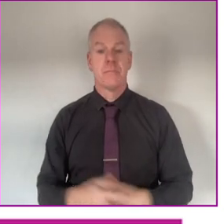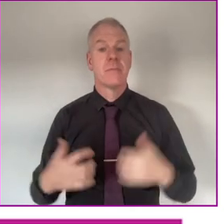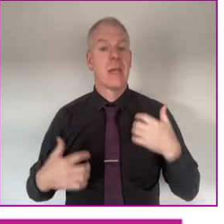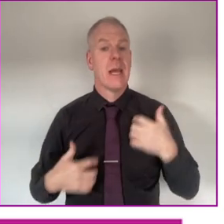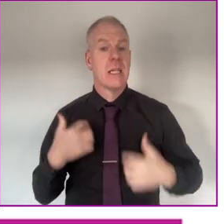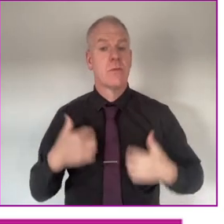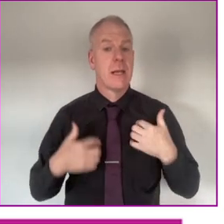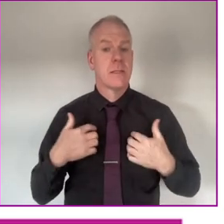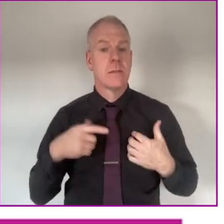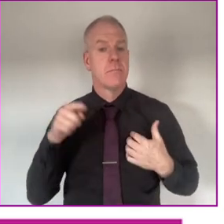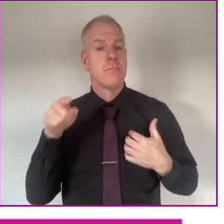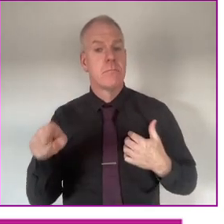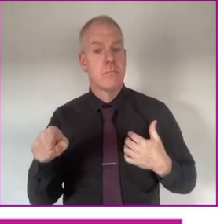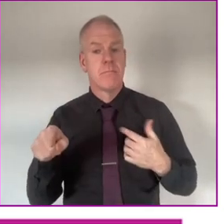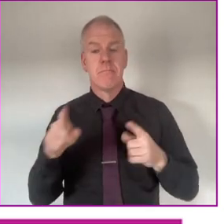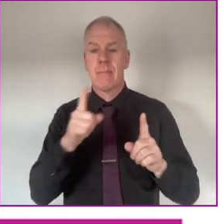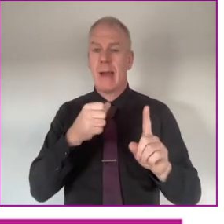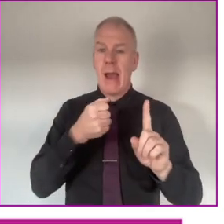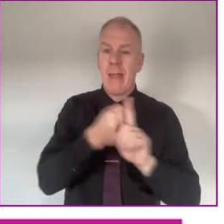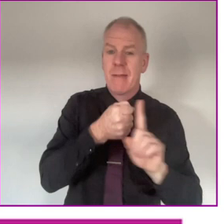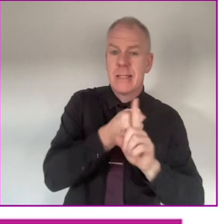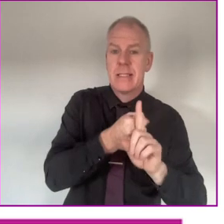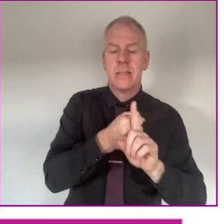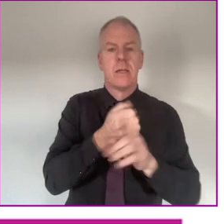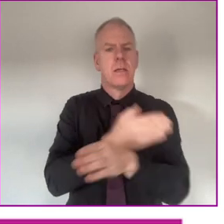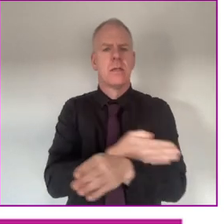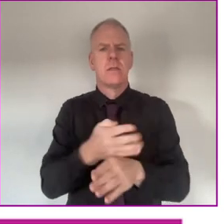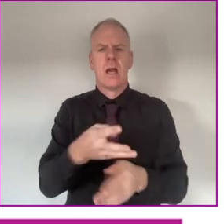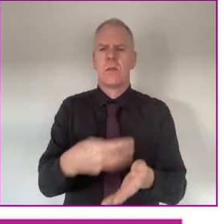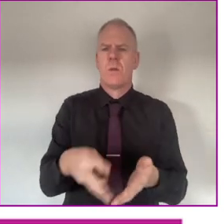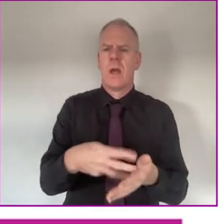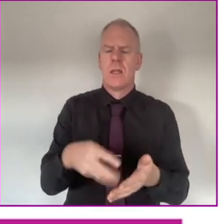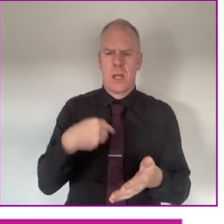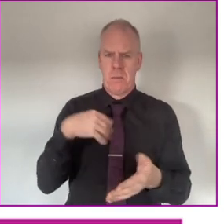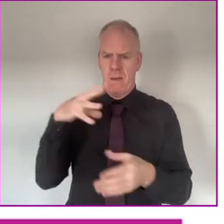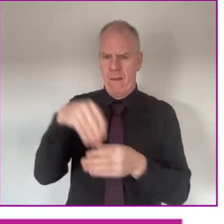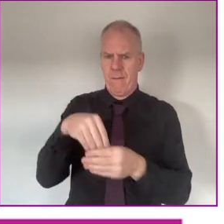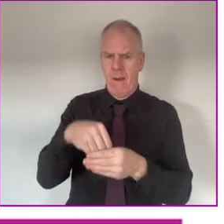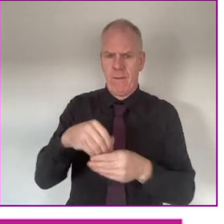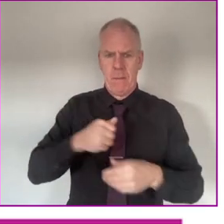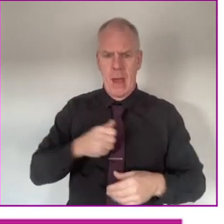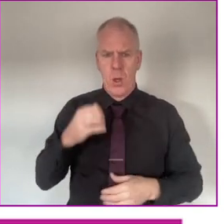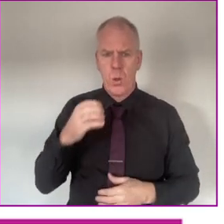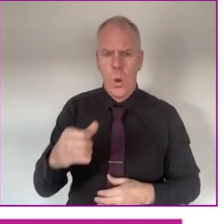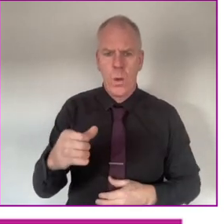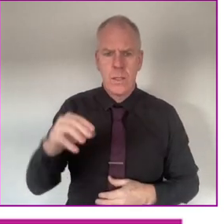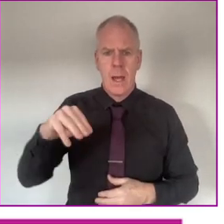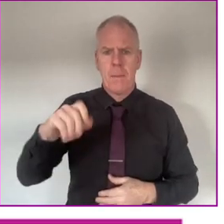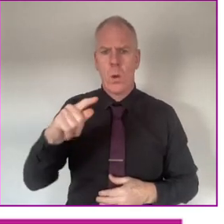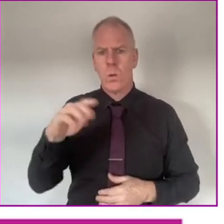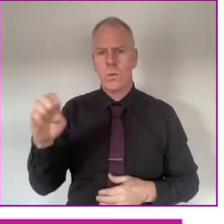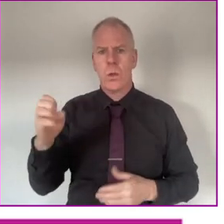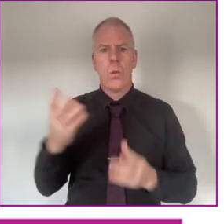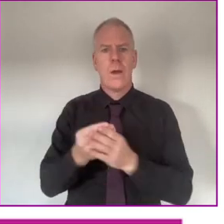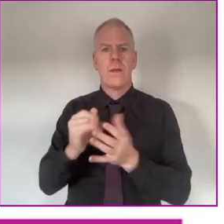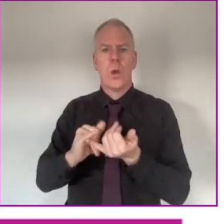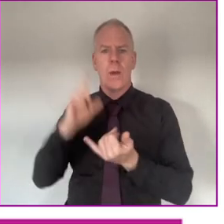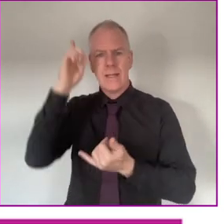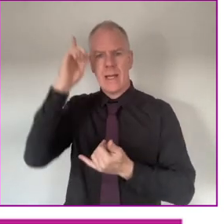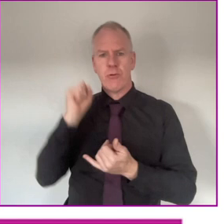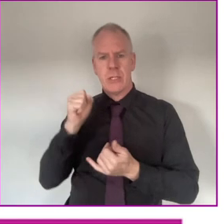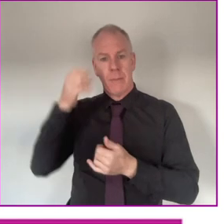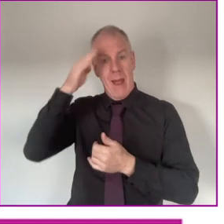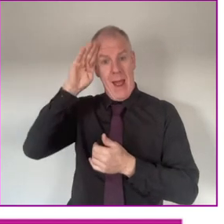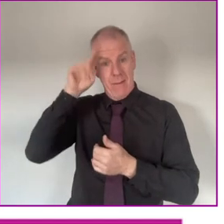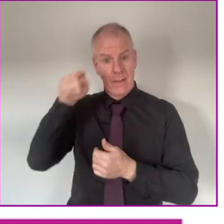My interest in advocacy started when I started Moet Chorus with Down Syndrome